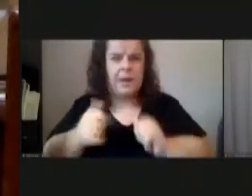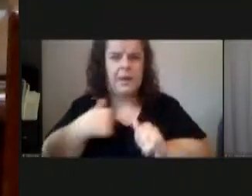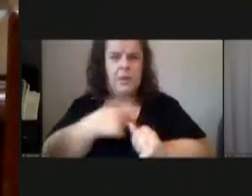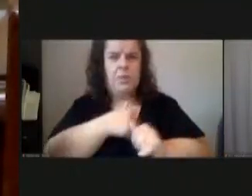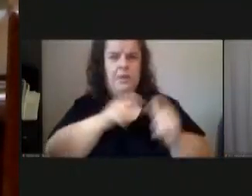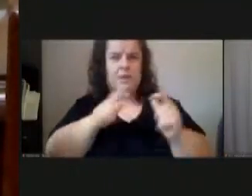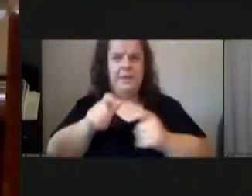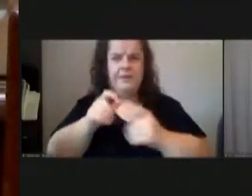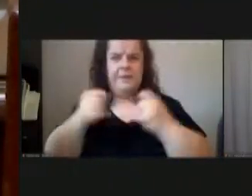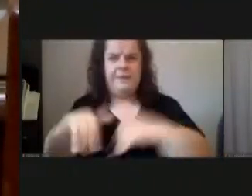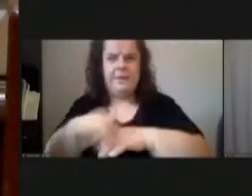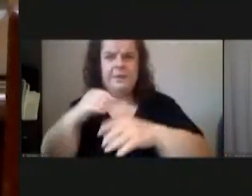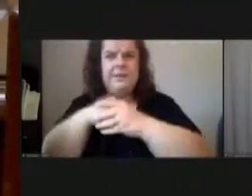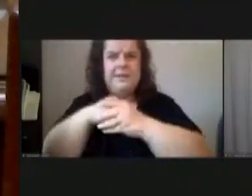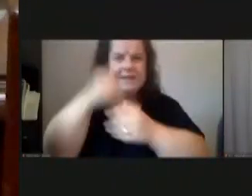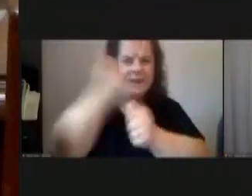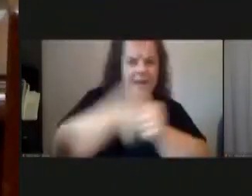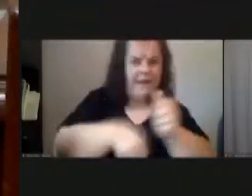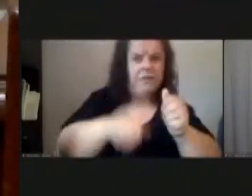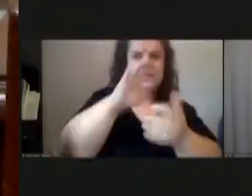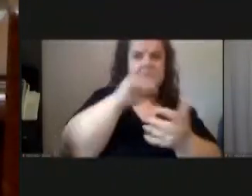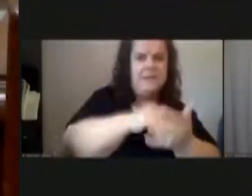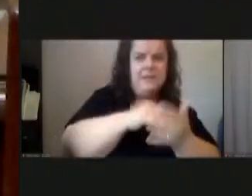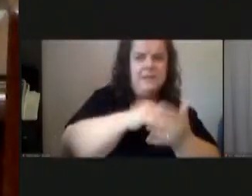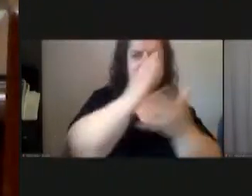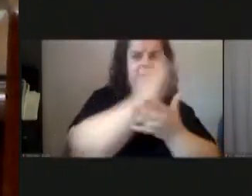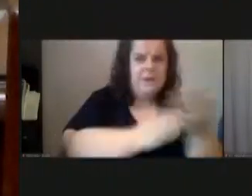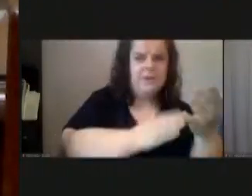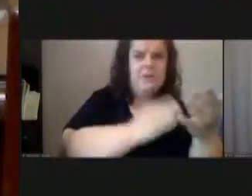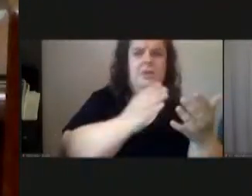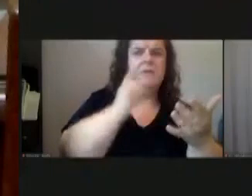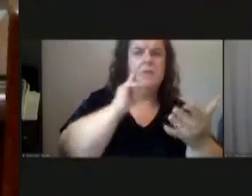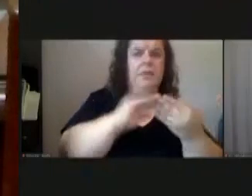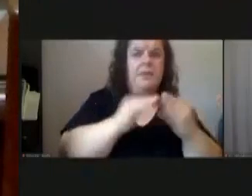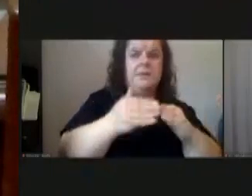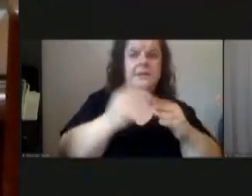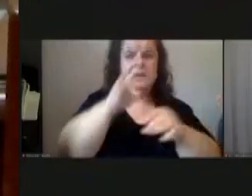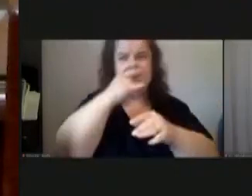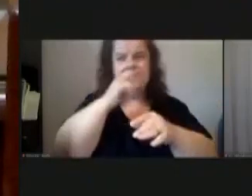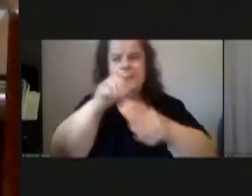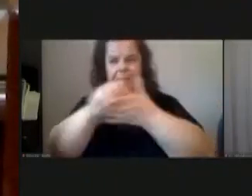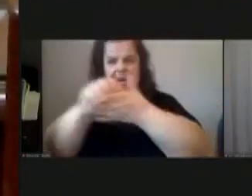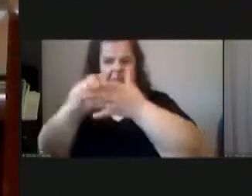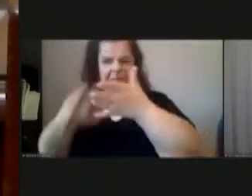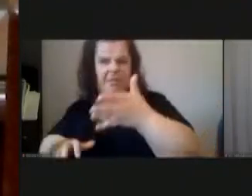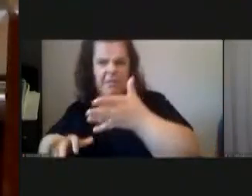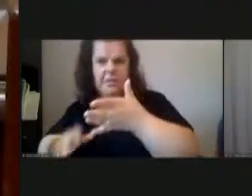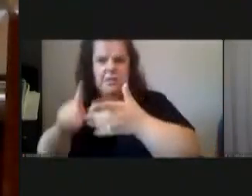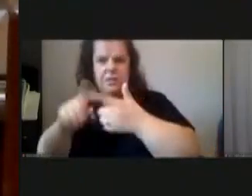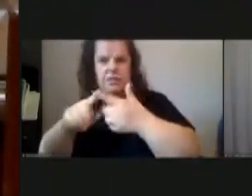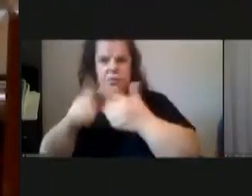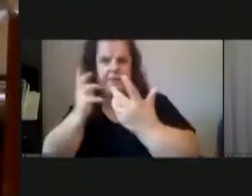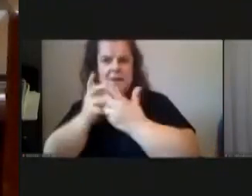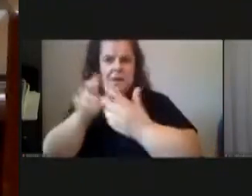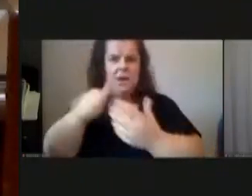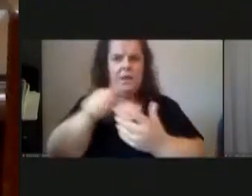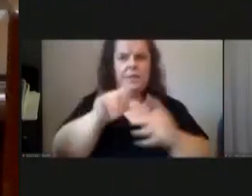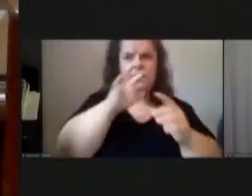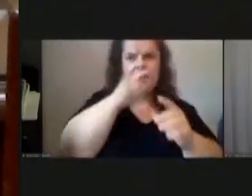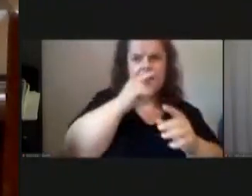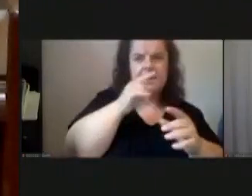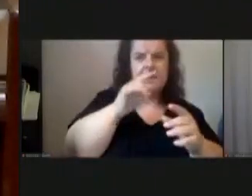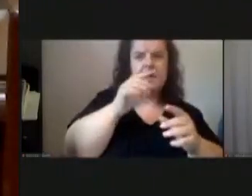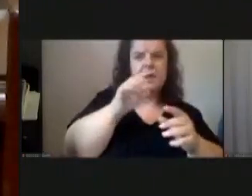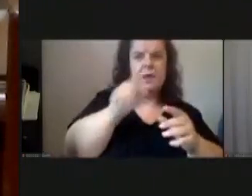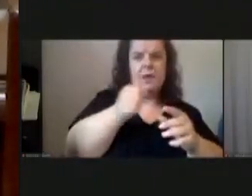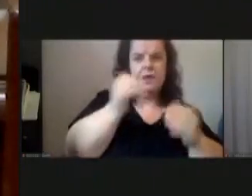every part in every sector of the city so kids aren't being pulled off a field to accommodate another kid or to accommodate an adult that wants to use a